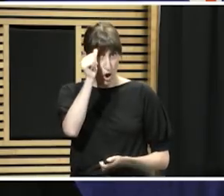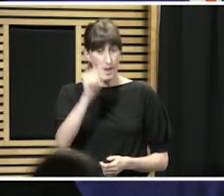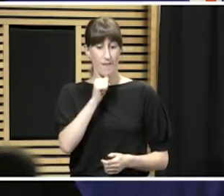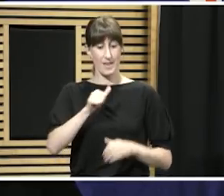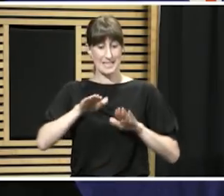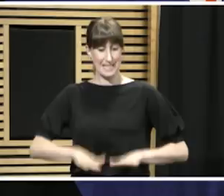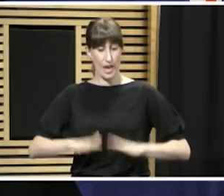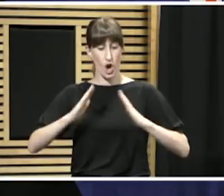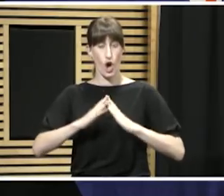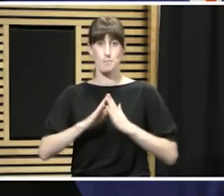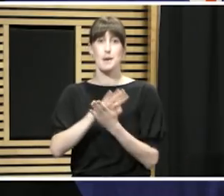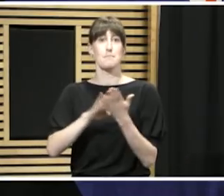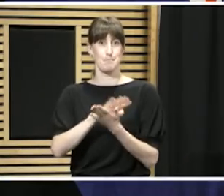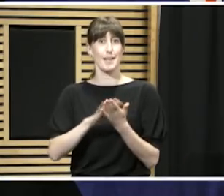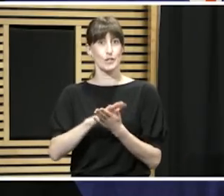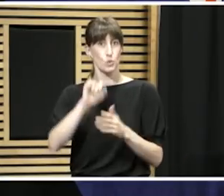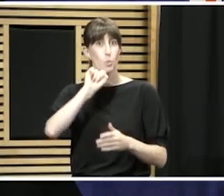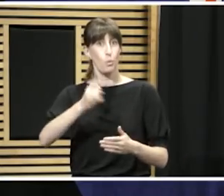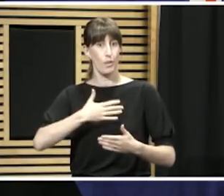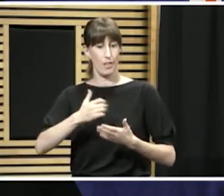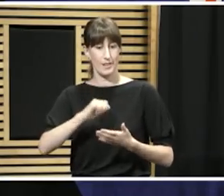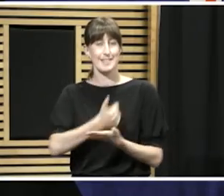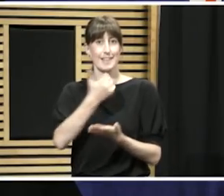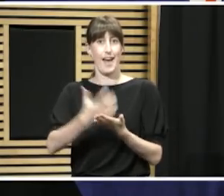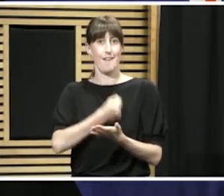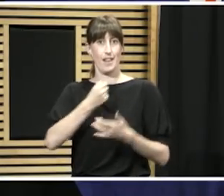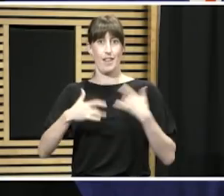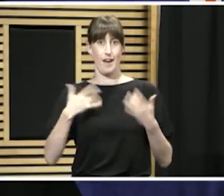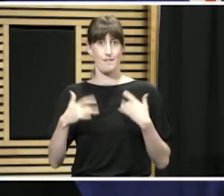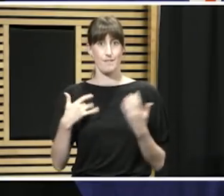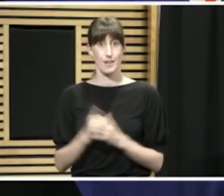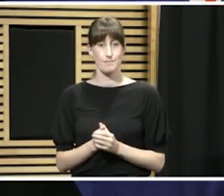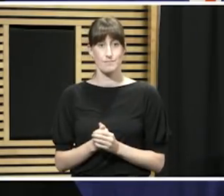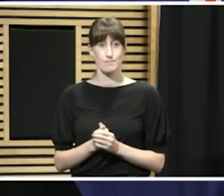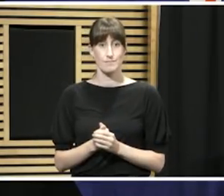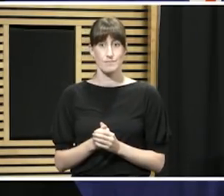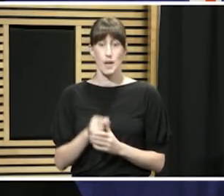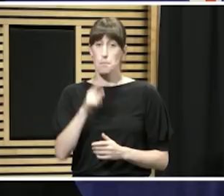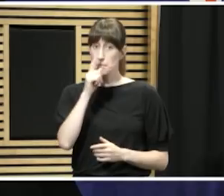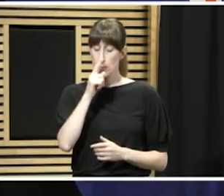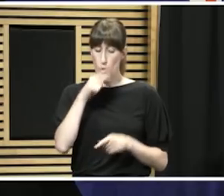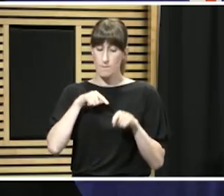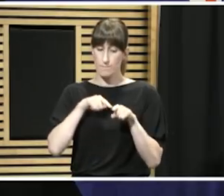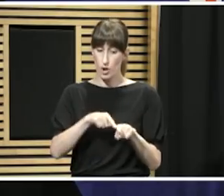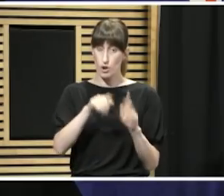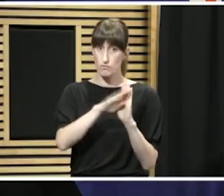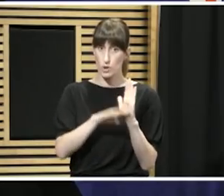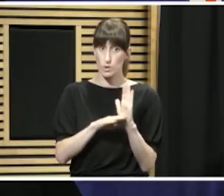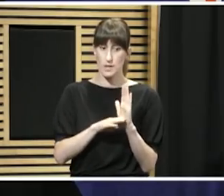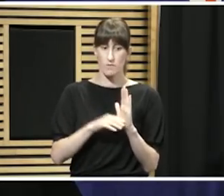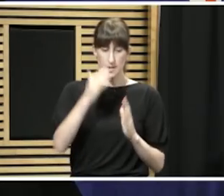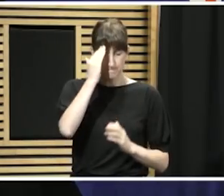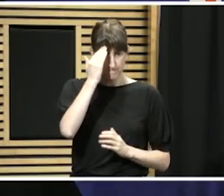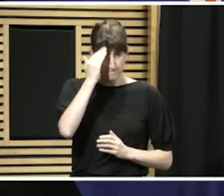saves lives. At the same time, those people who are complying are very passionate to ensure that others